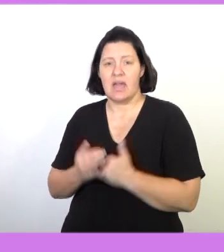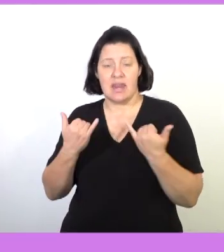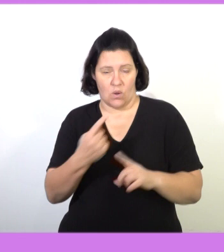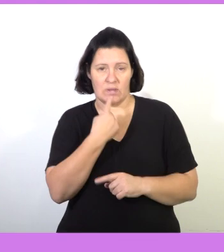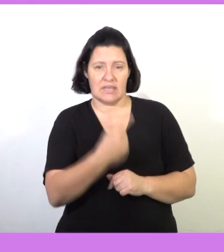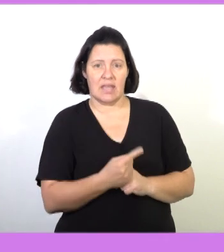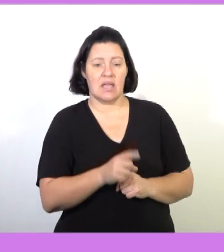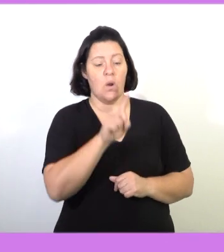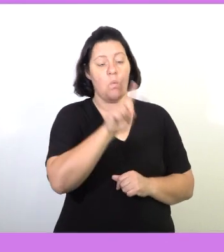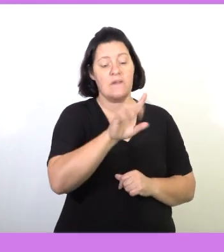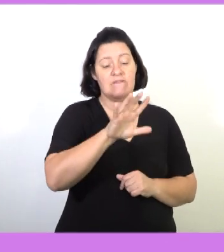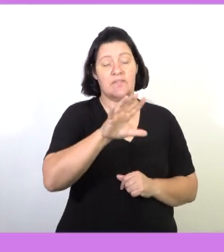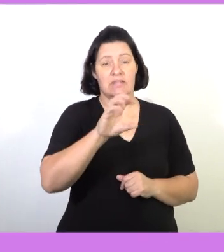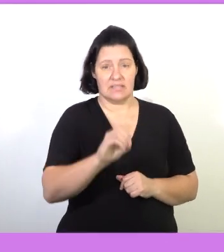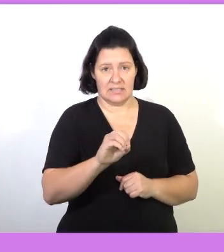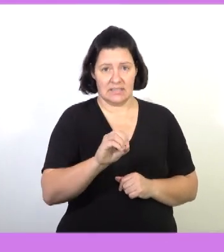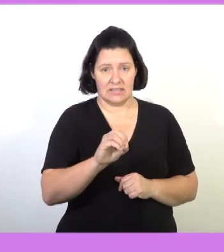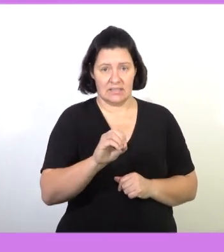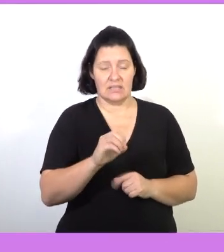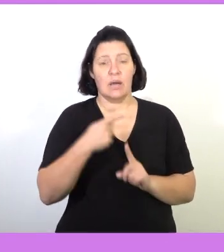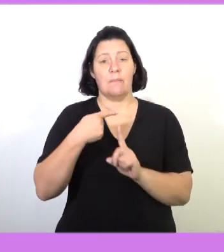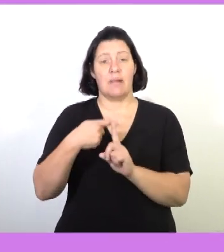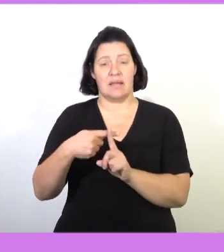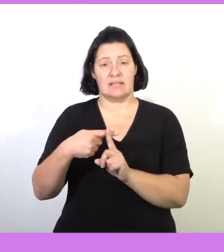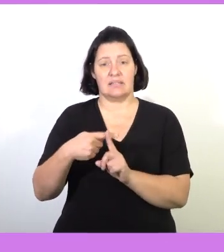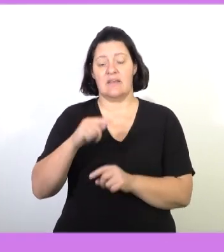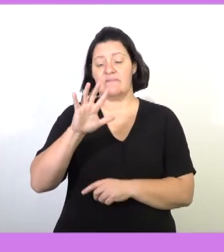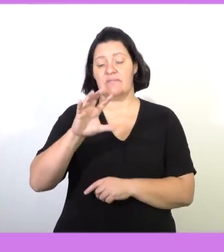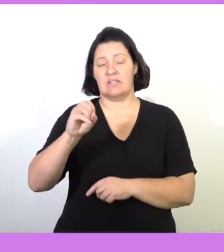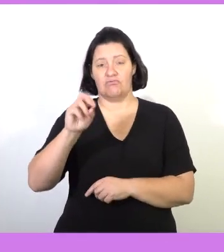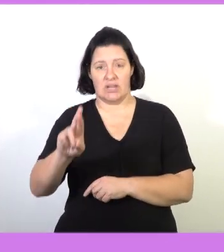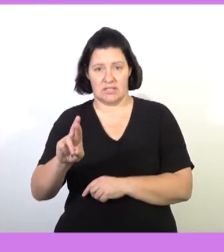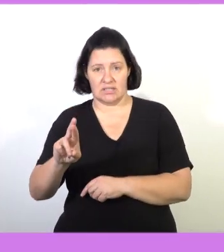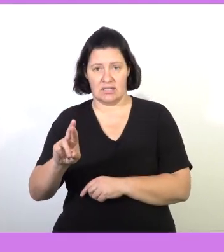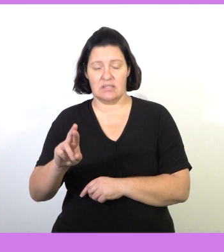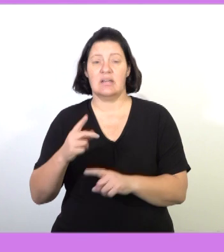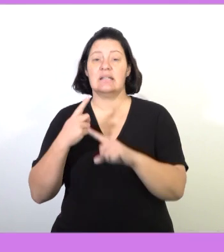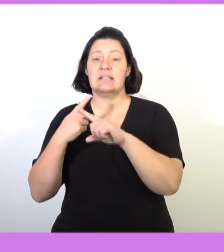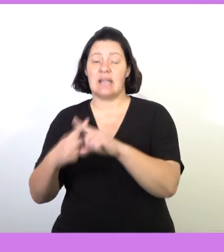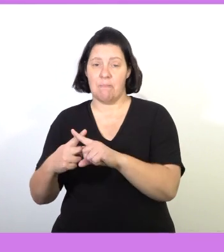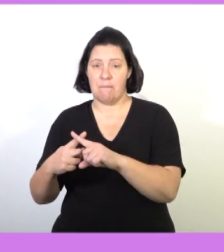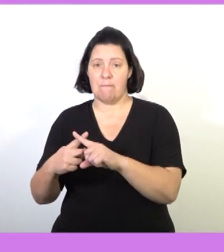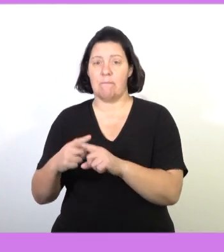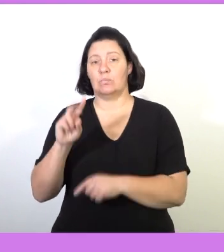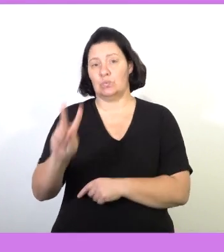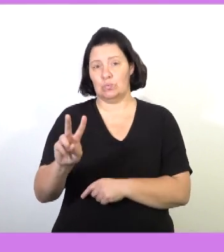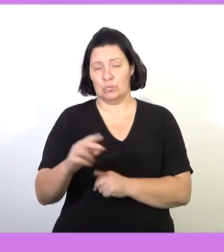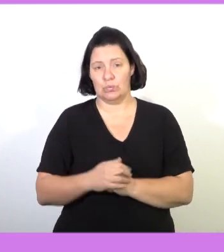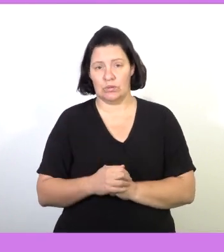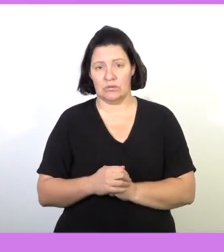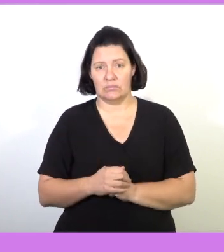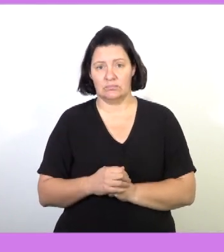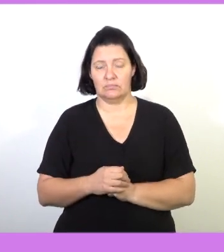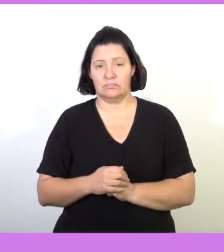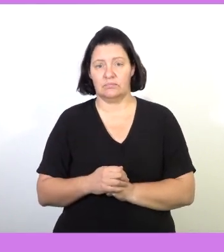Then we then say 150 plus 50 rands multiplied by 2.